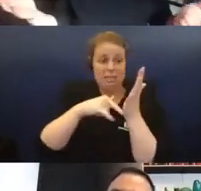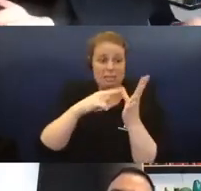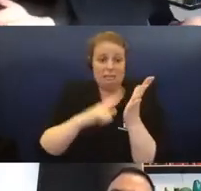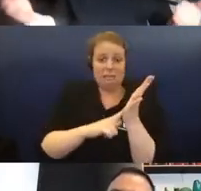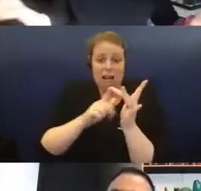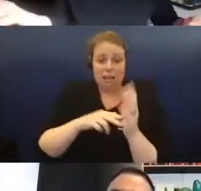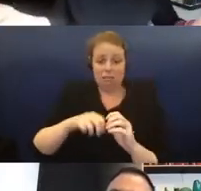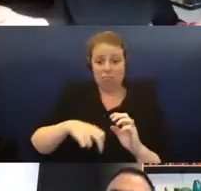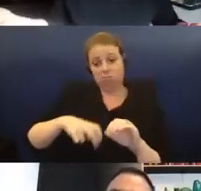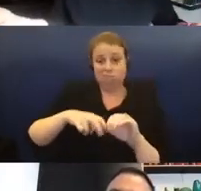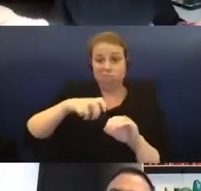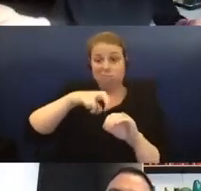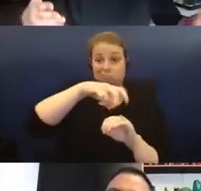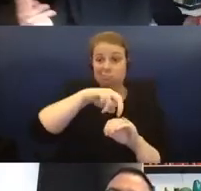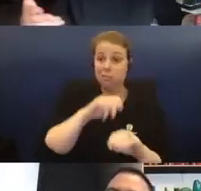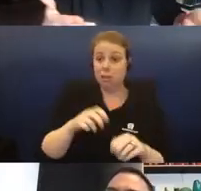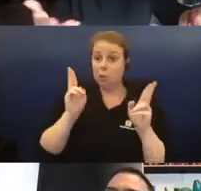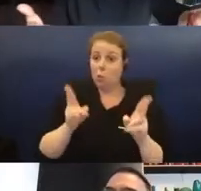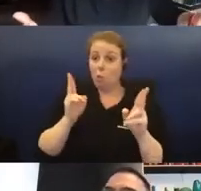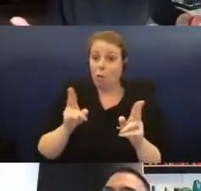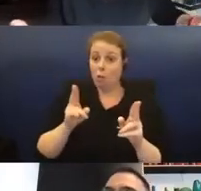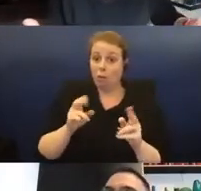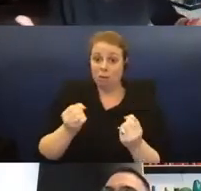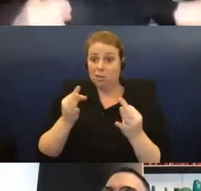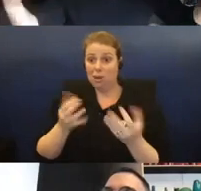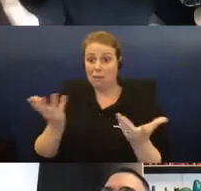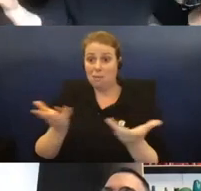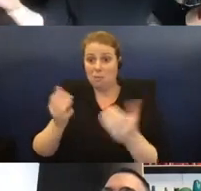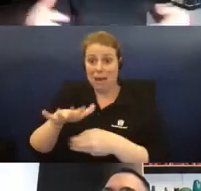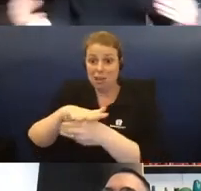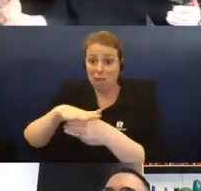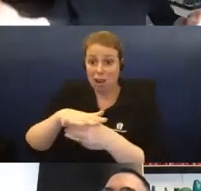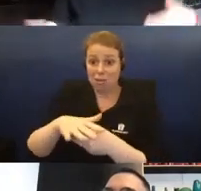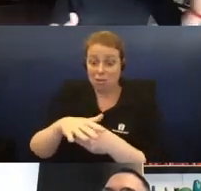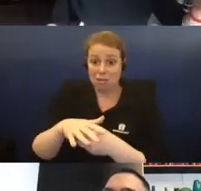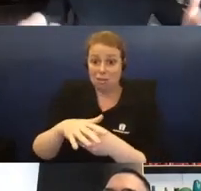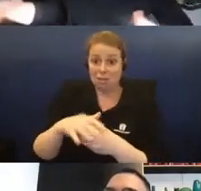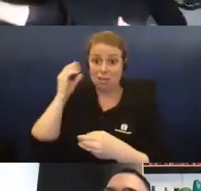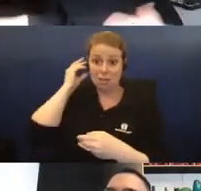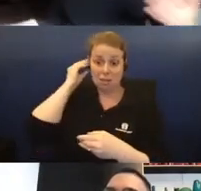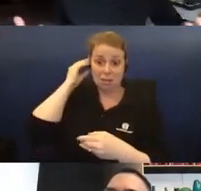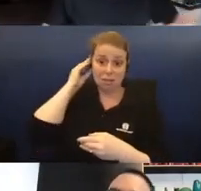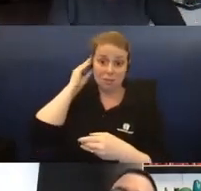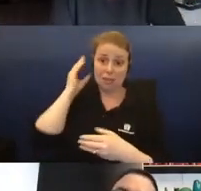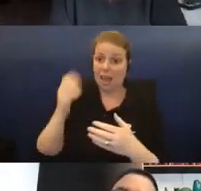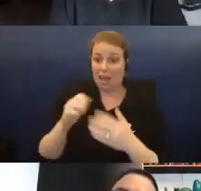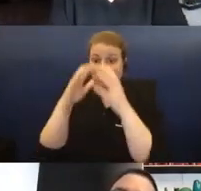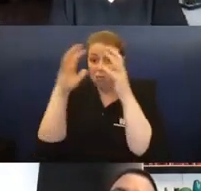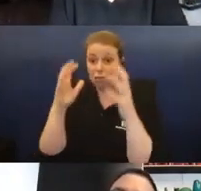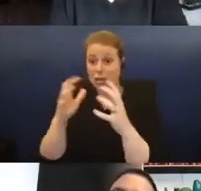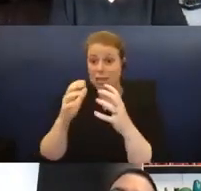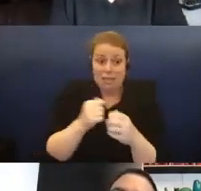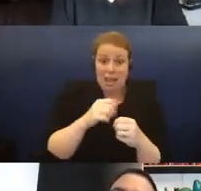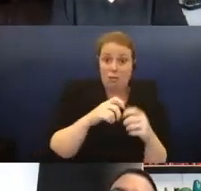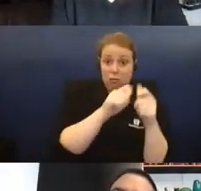thing to do, what else do you do, you know, I didn't go to, we didn't have playgrounds, I don't remember any playgrounds, that's what we had, trees and sculptures, you know. And